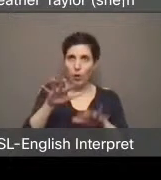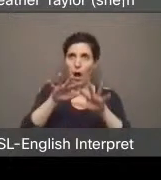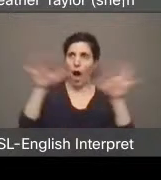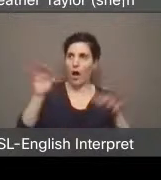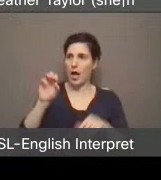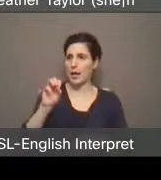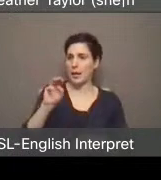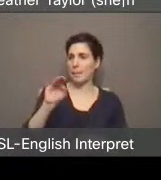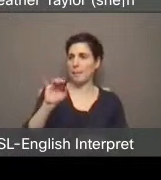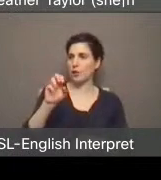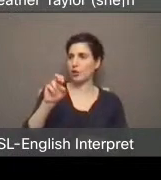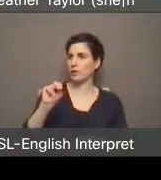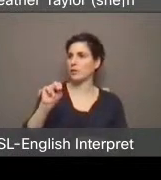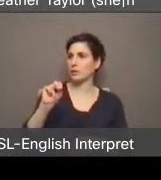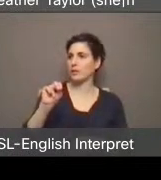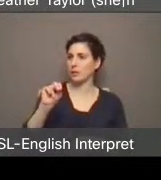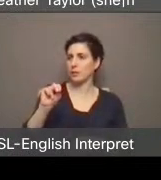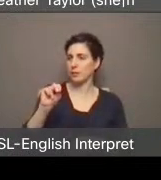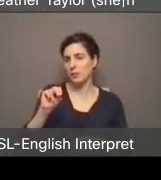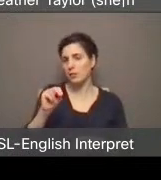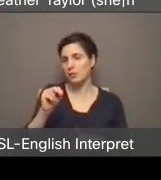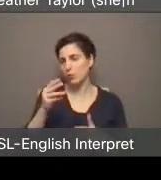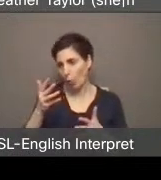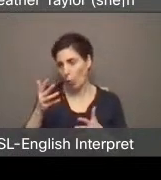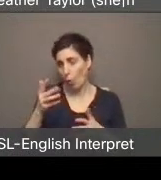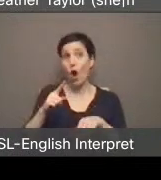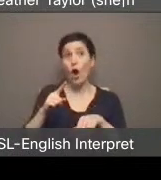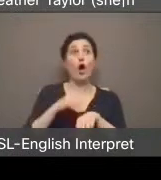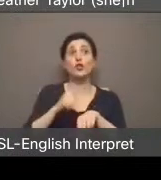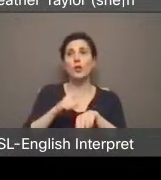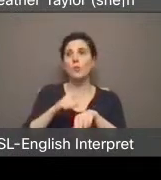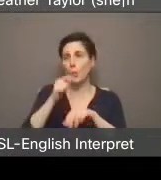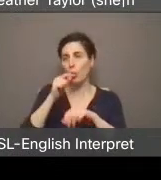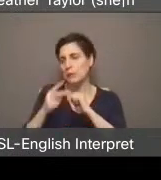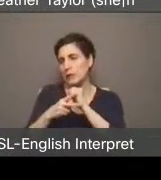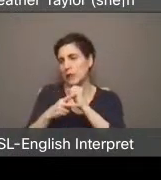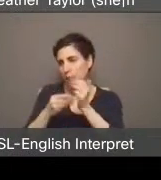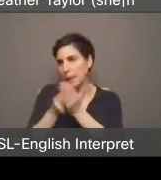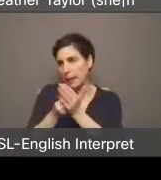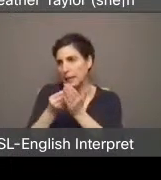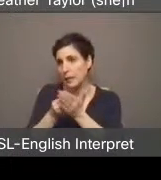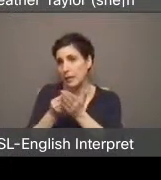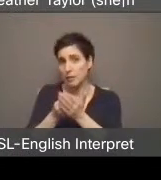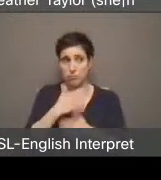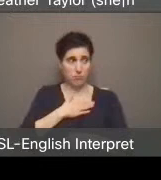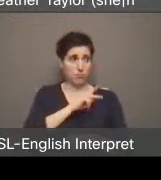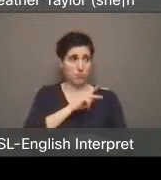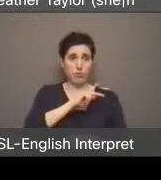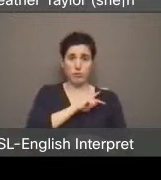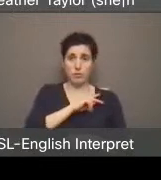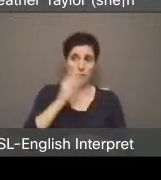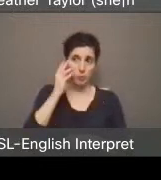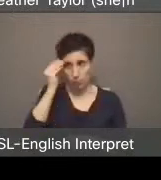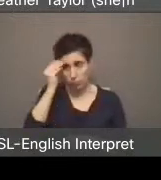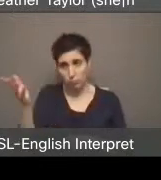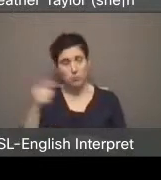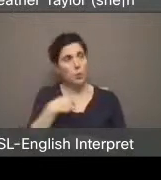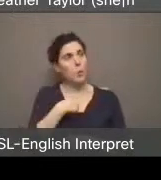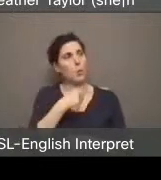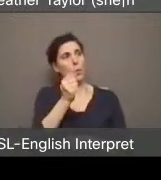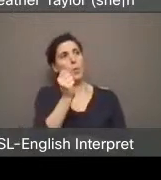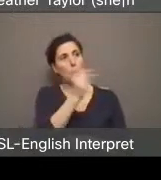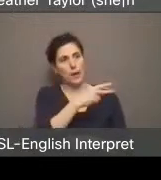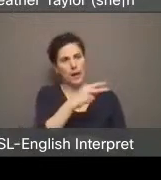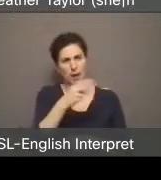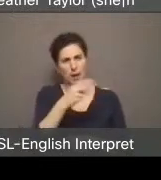it over the long term, you'll save money. And I can say that from personal experience. Okay, a